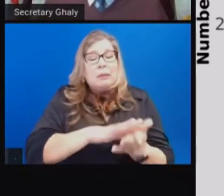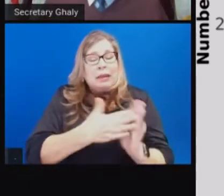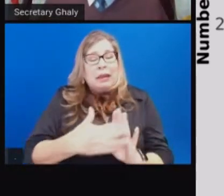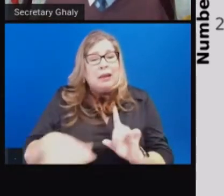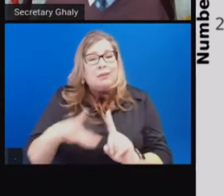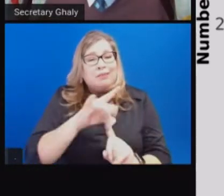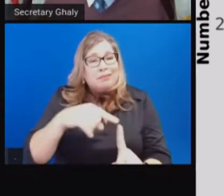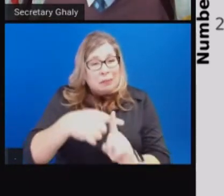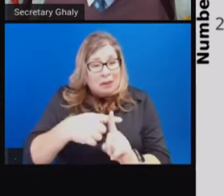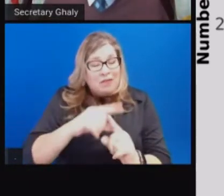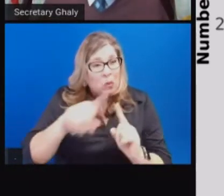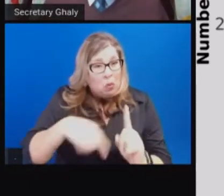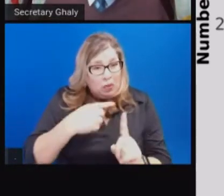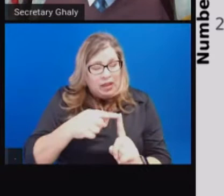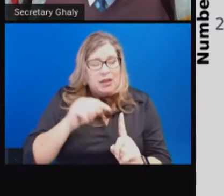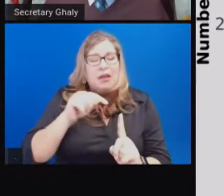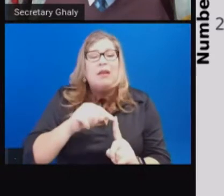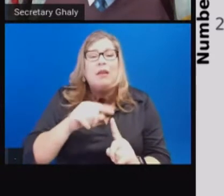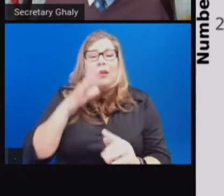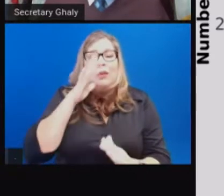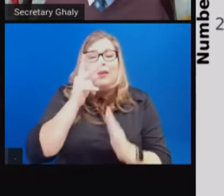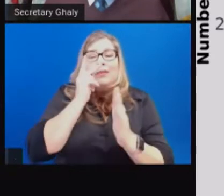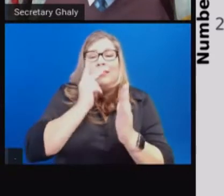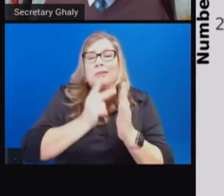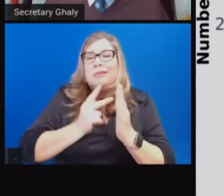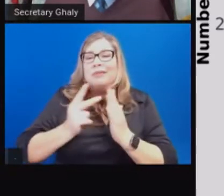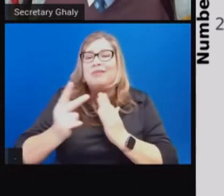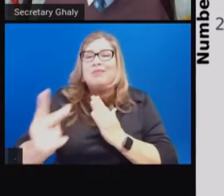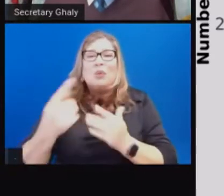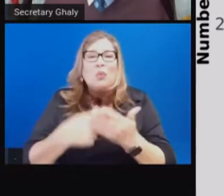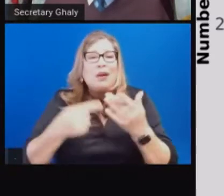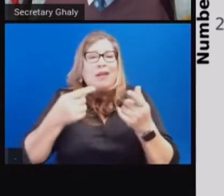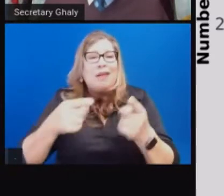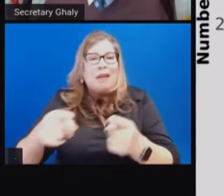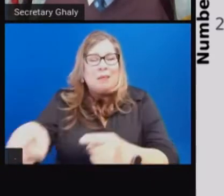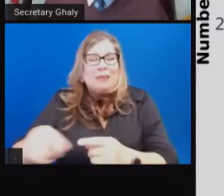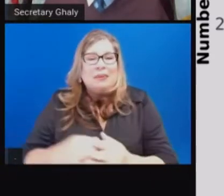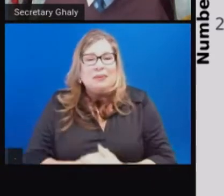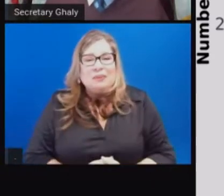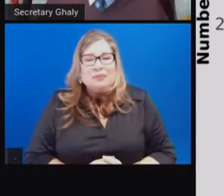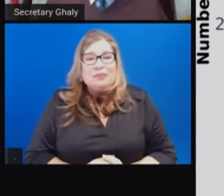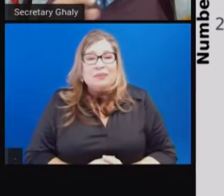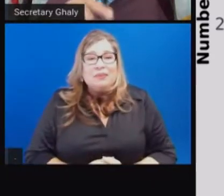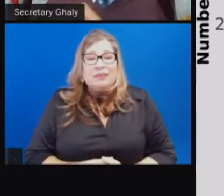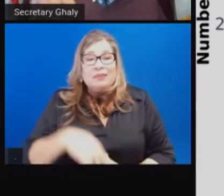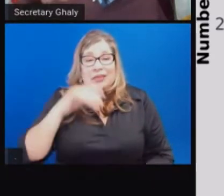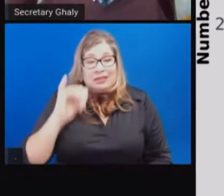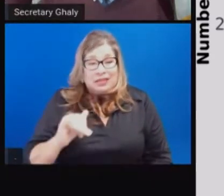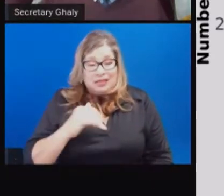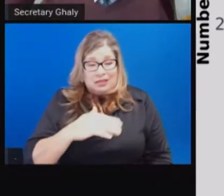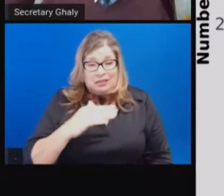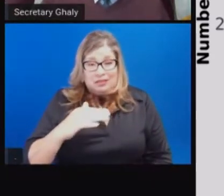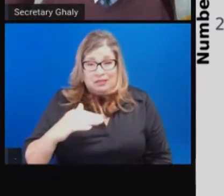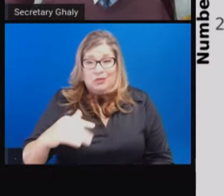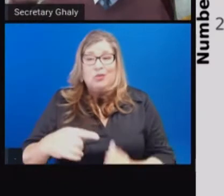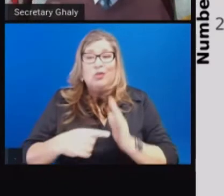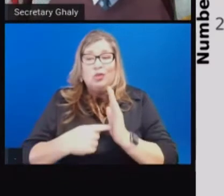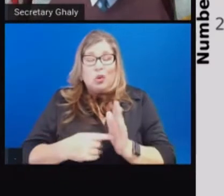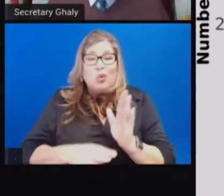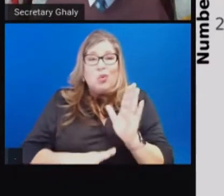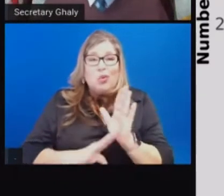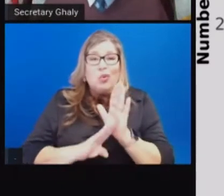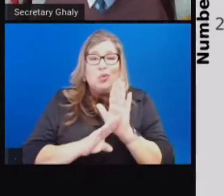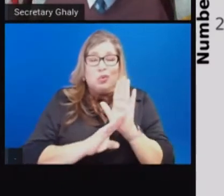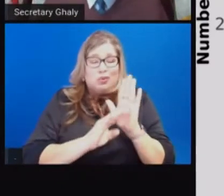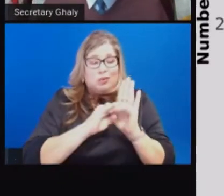of or vision into what's happening into our communities. And this shows this rapid line of increase